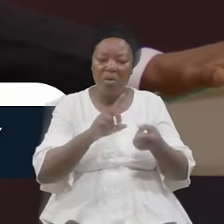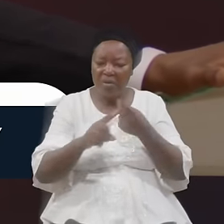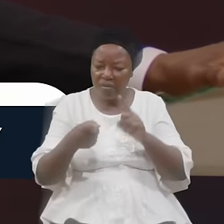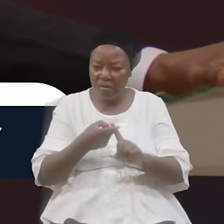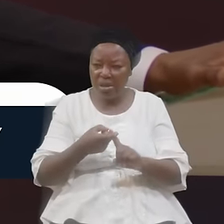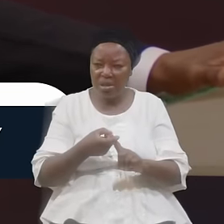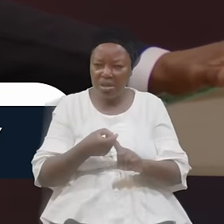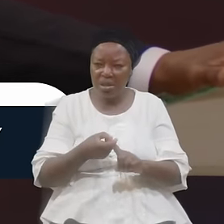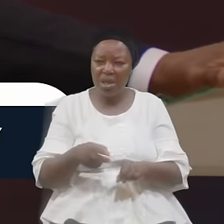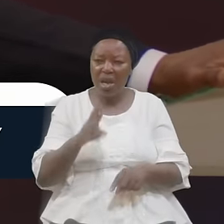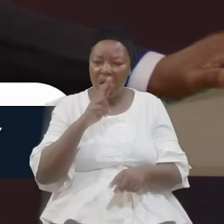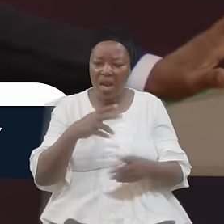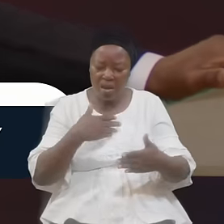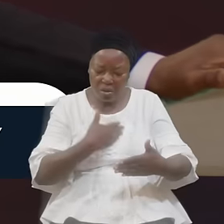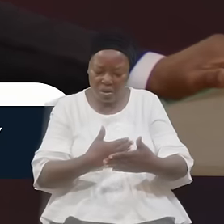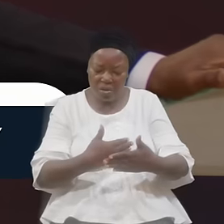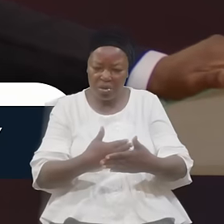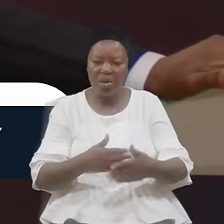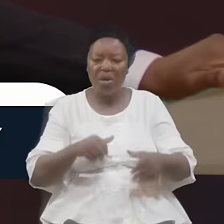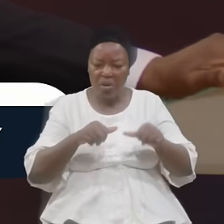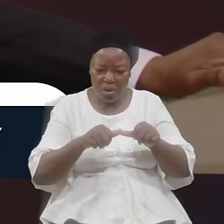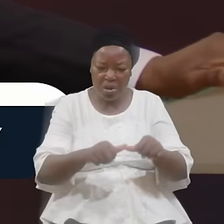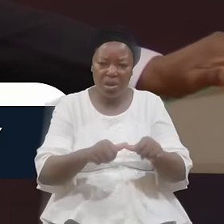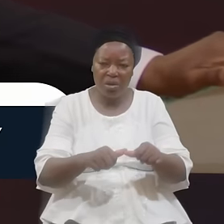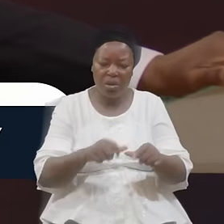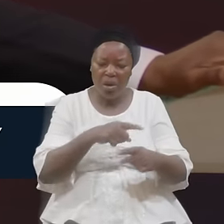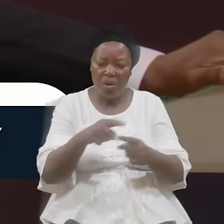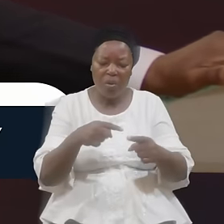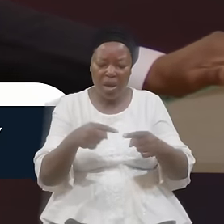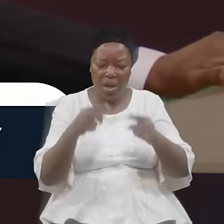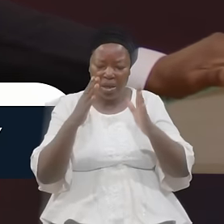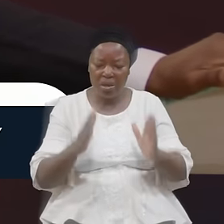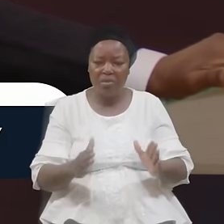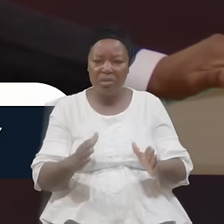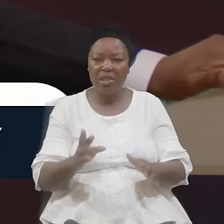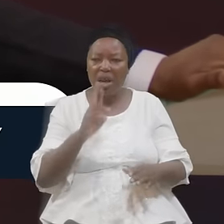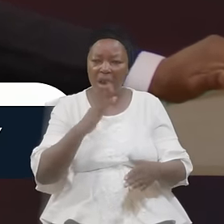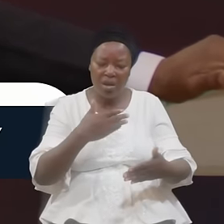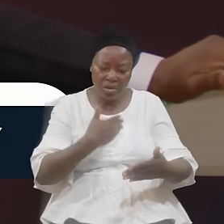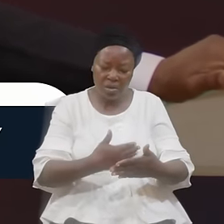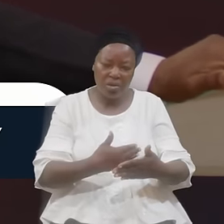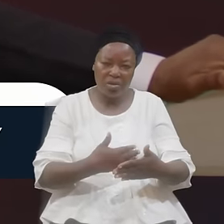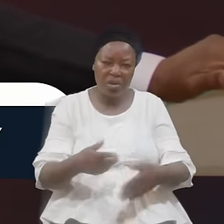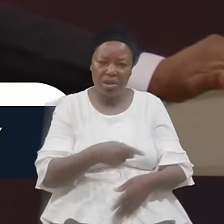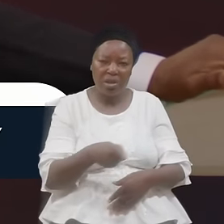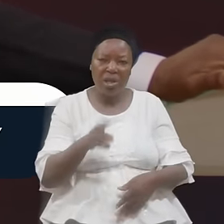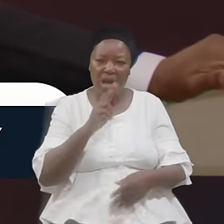Are Near Consistent When Fools Are Near Consistent